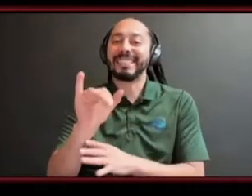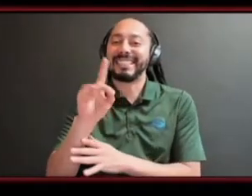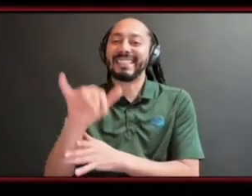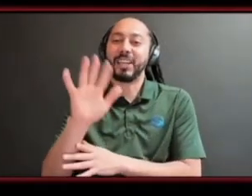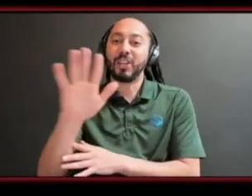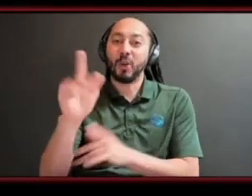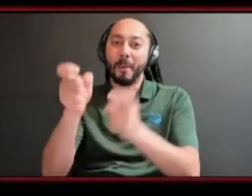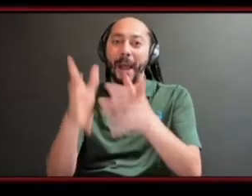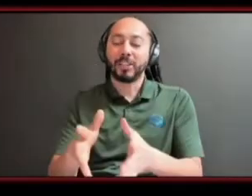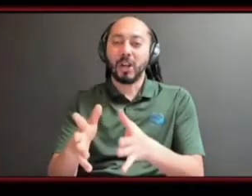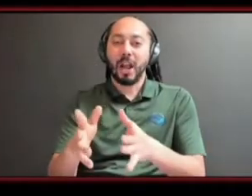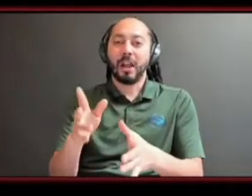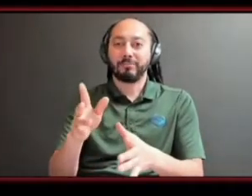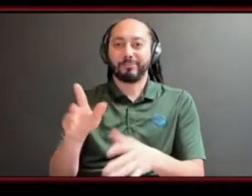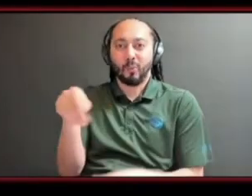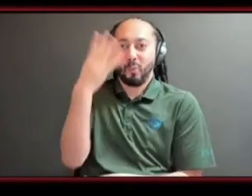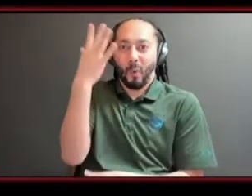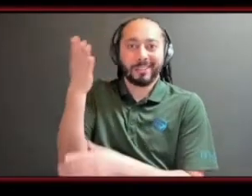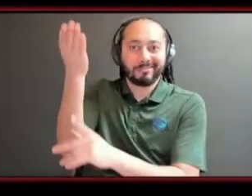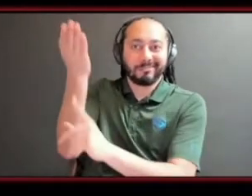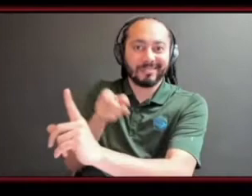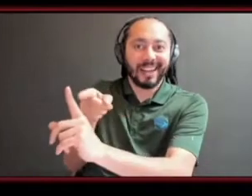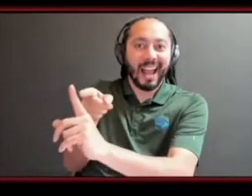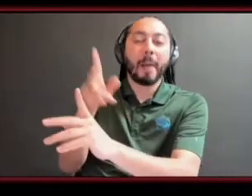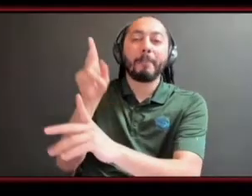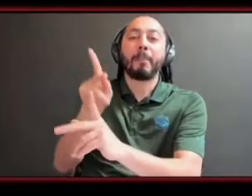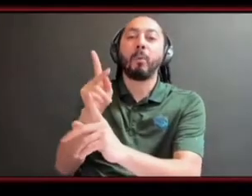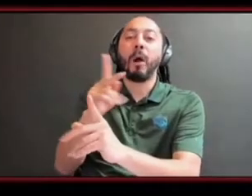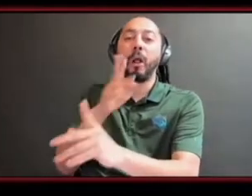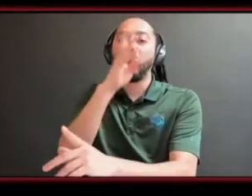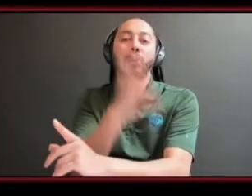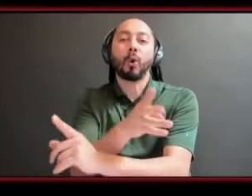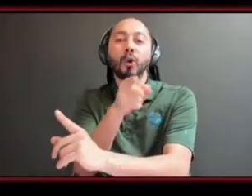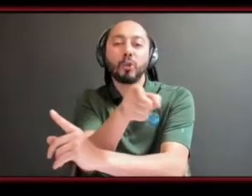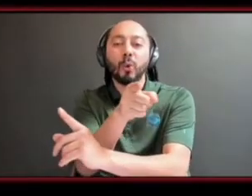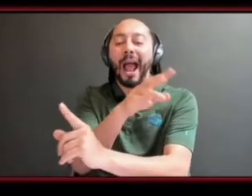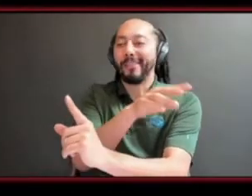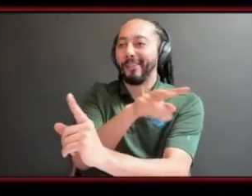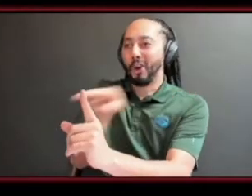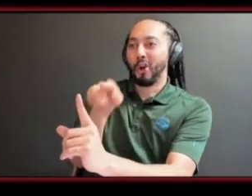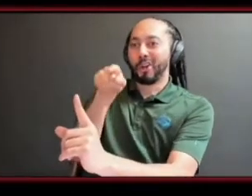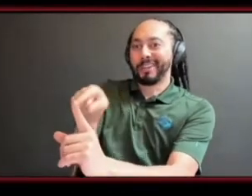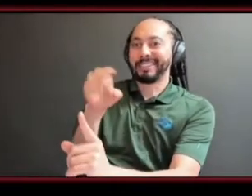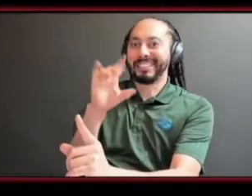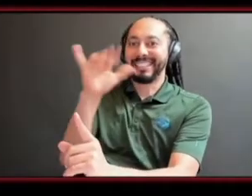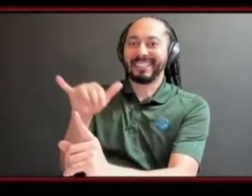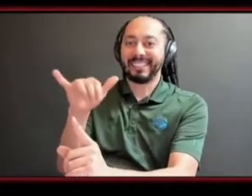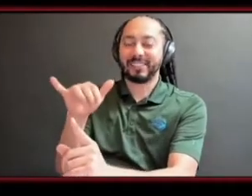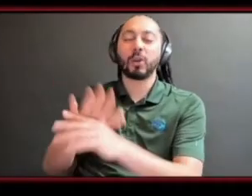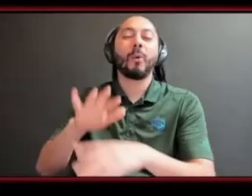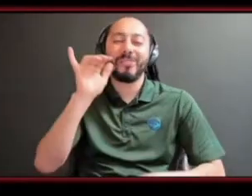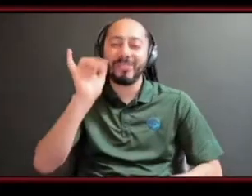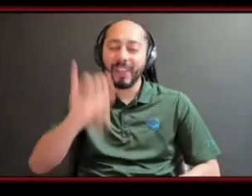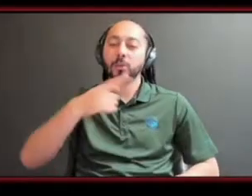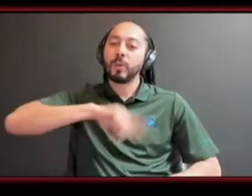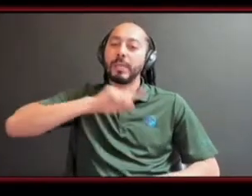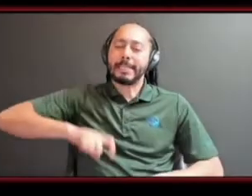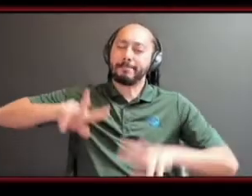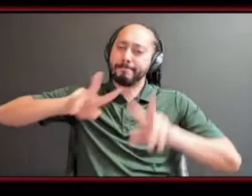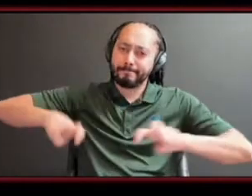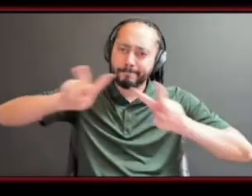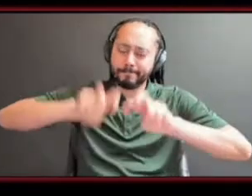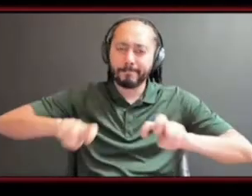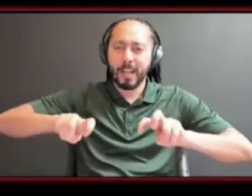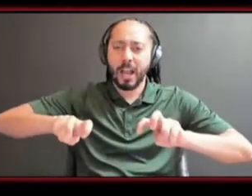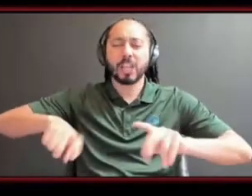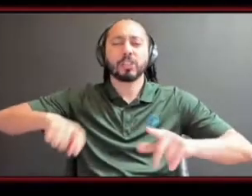speak to her and kind of bypass you so um you know these are really important things that we have to look at to change the narrative so that we can really put ourselves in a